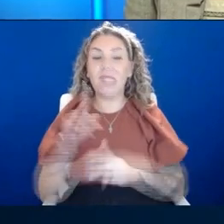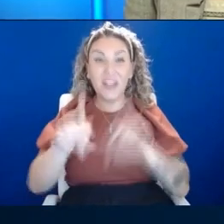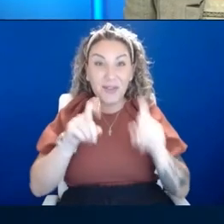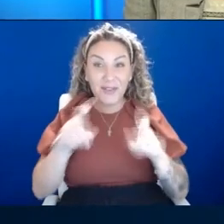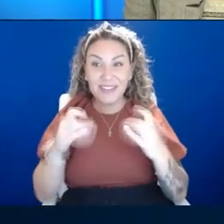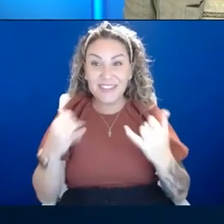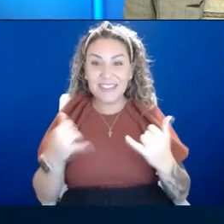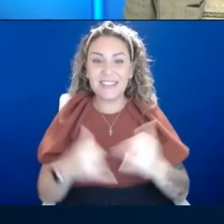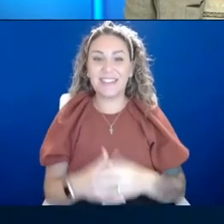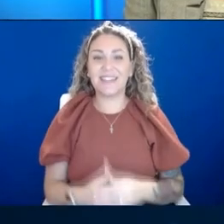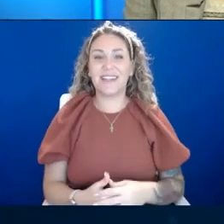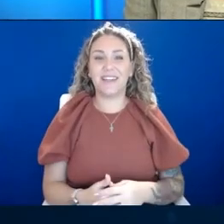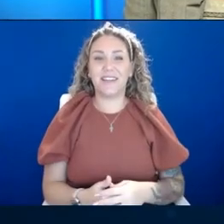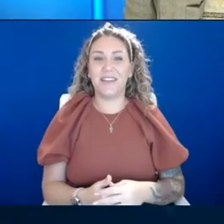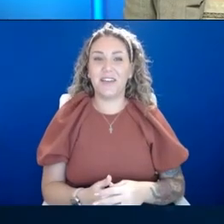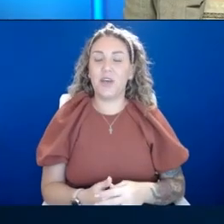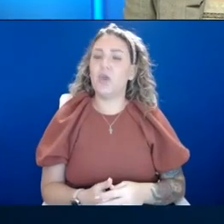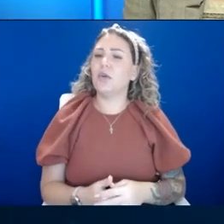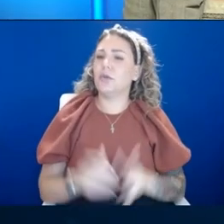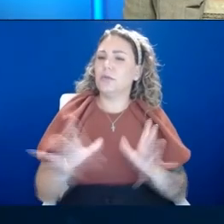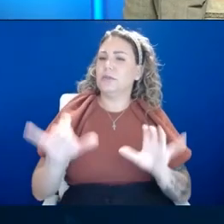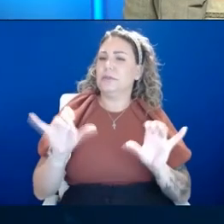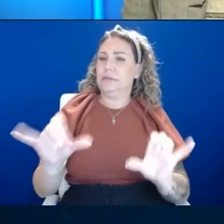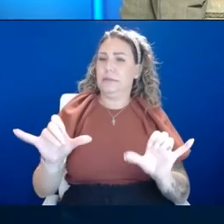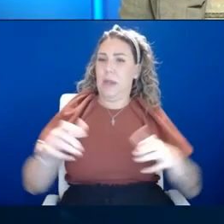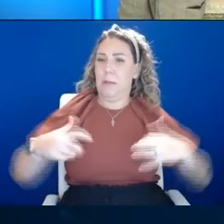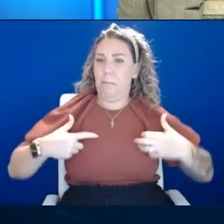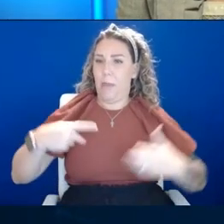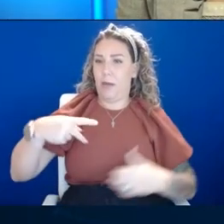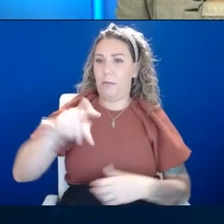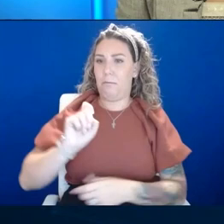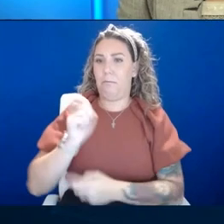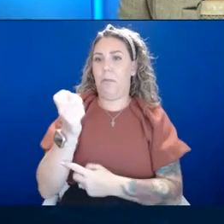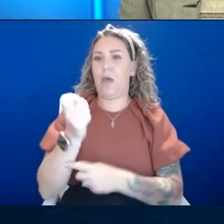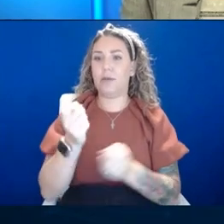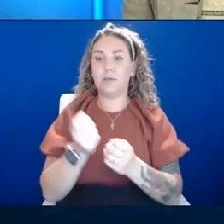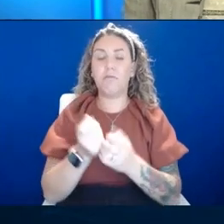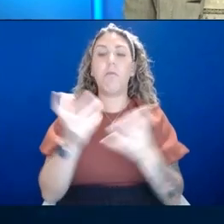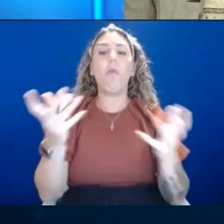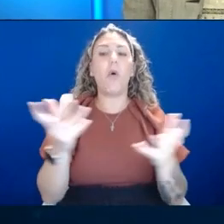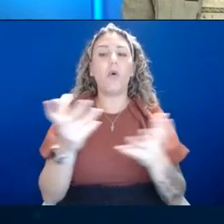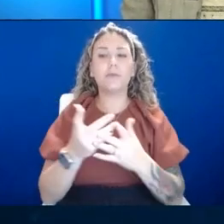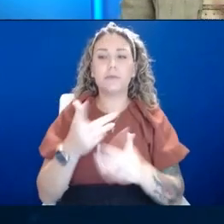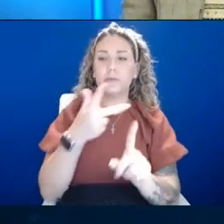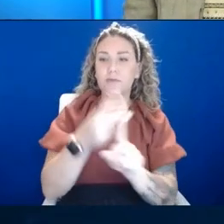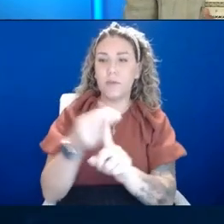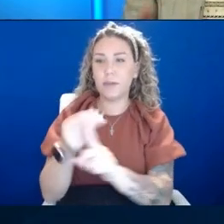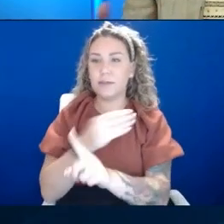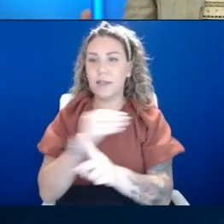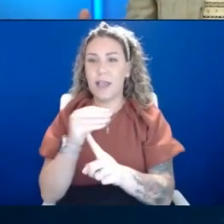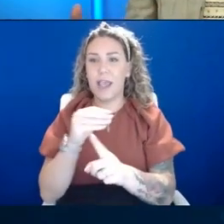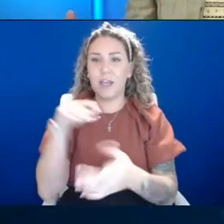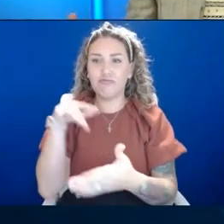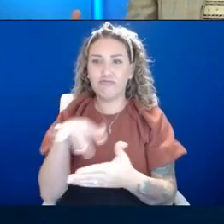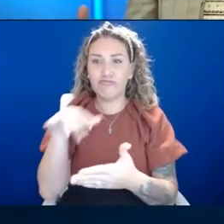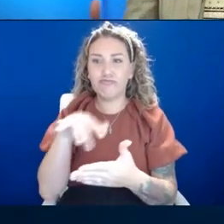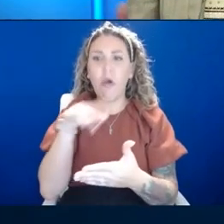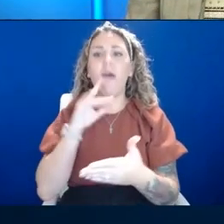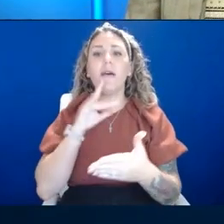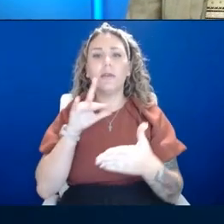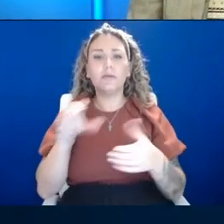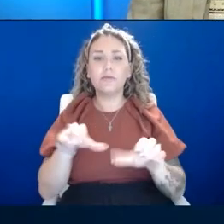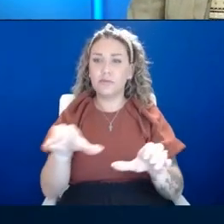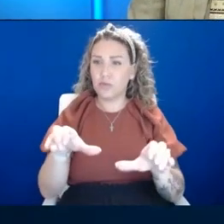let's stay on monkeypox for a moment. Multiple monkeypox vaccines and antiviral trials are being launched across and around the world.